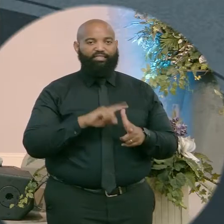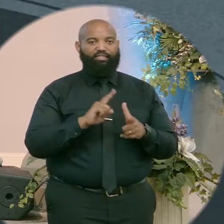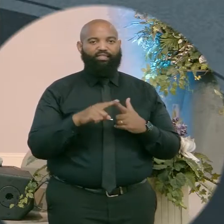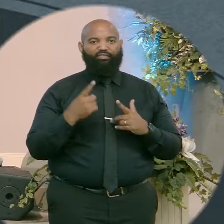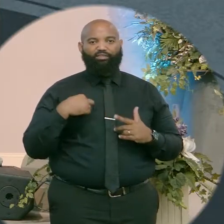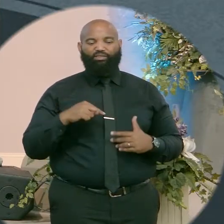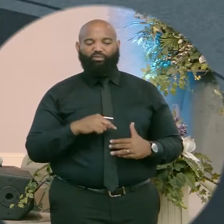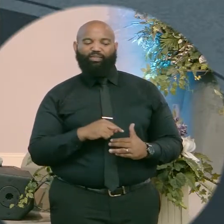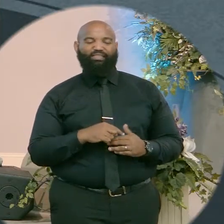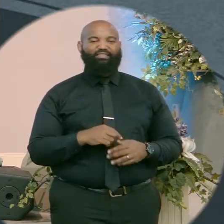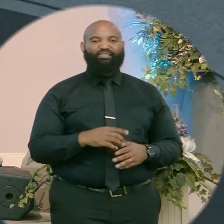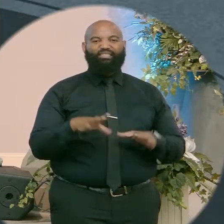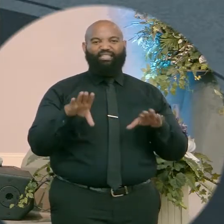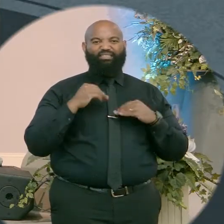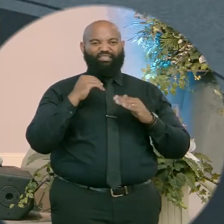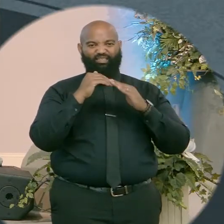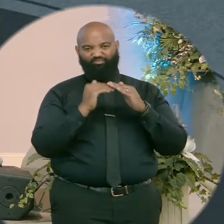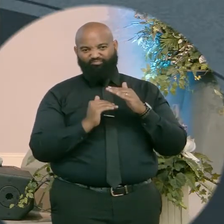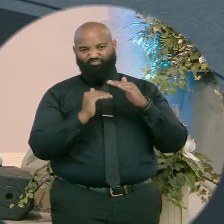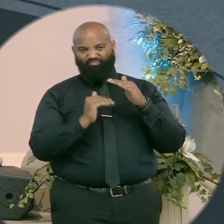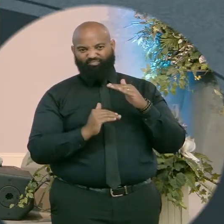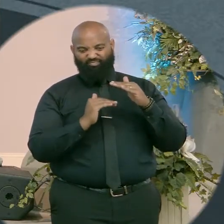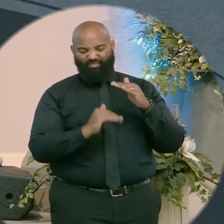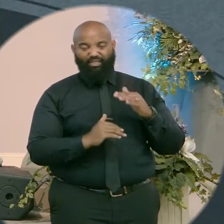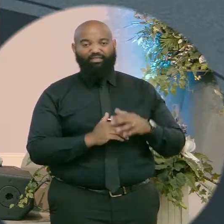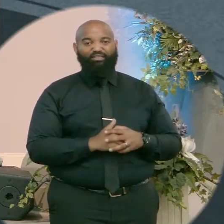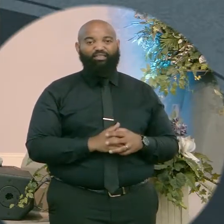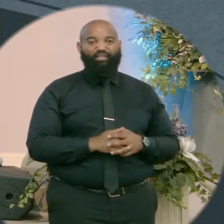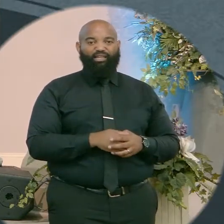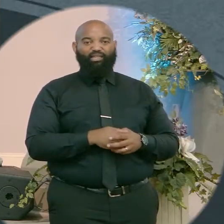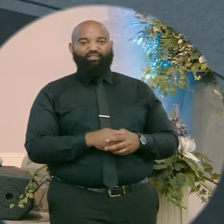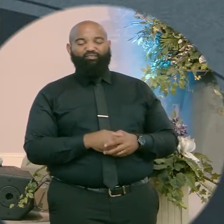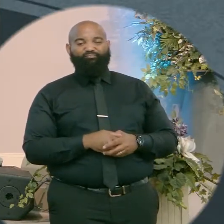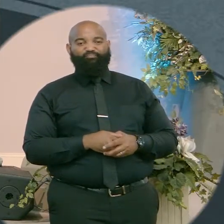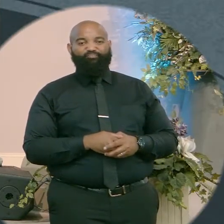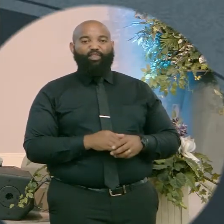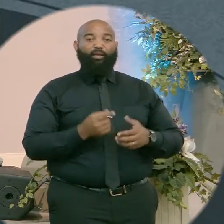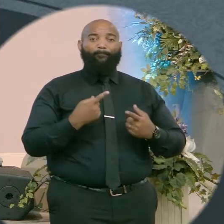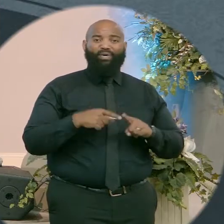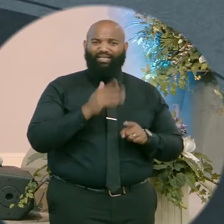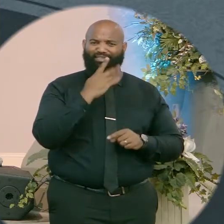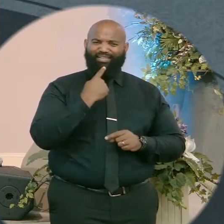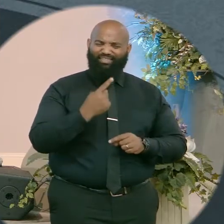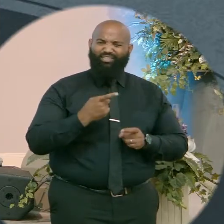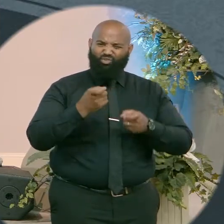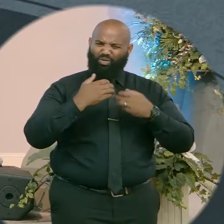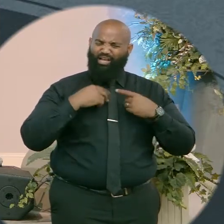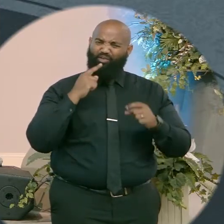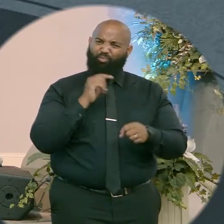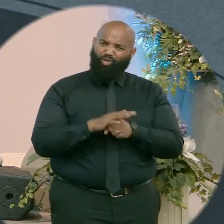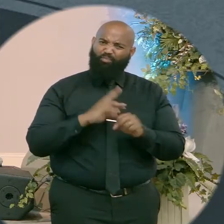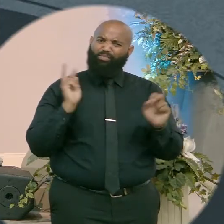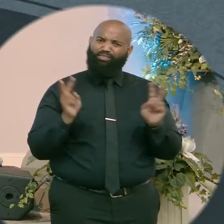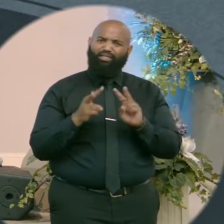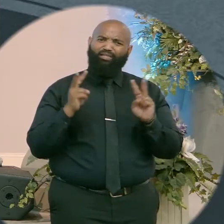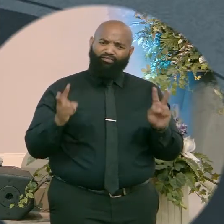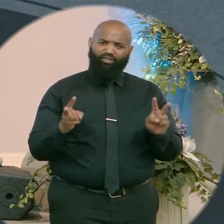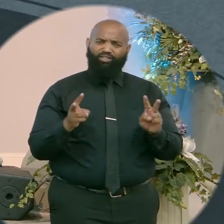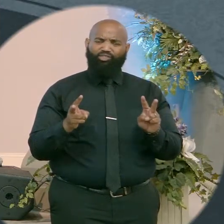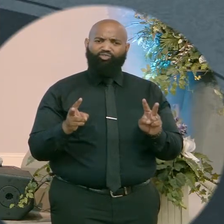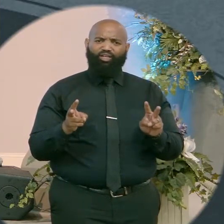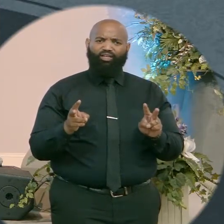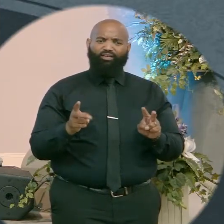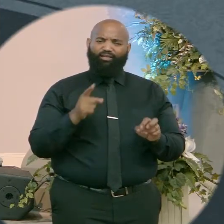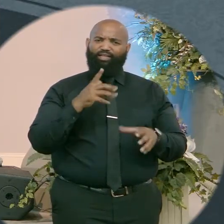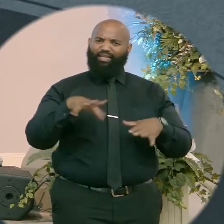We refuse to declare the promise and refuse to declare the victory. Refuse to declare that wait a minute my flesh needs to be